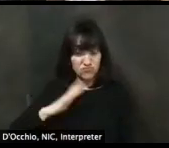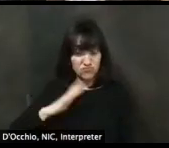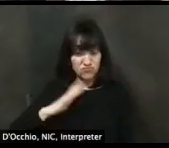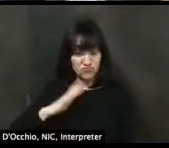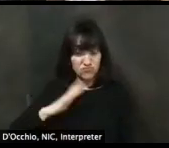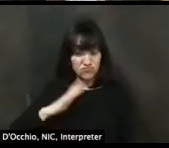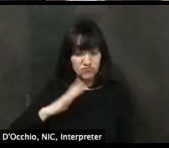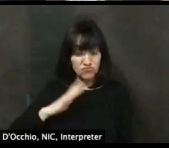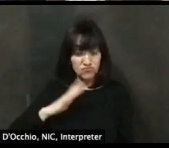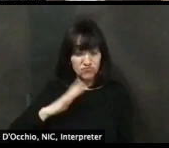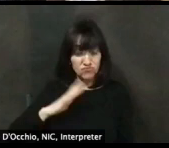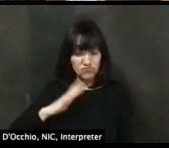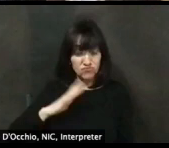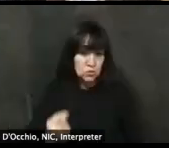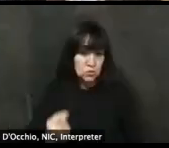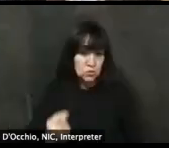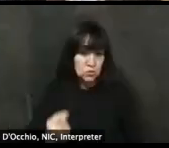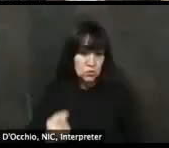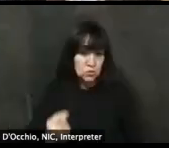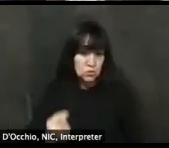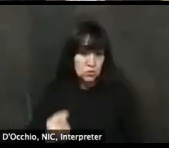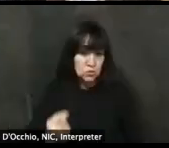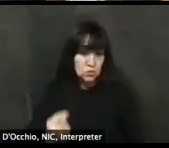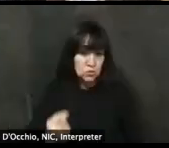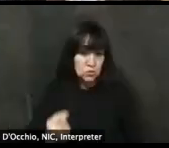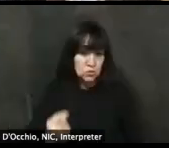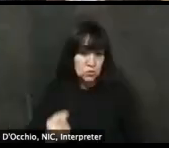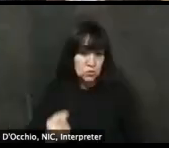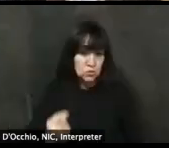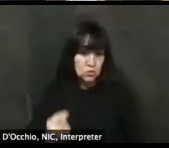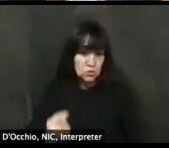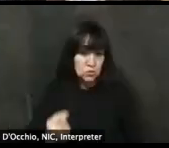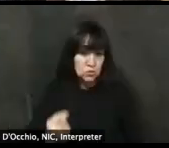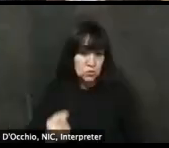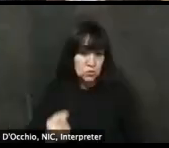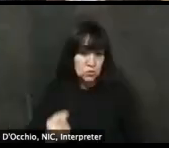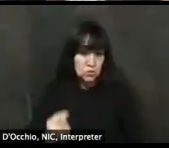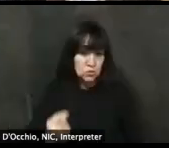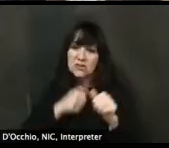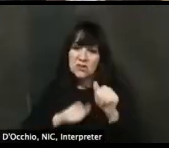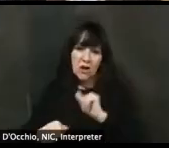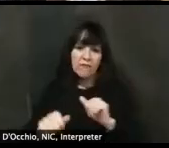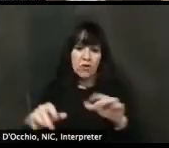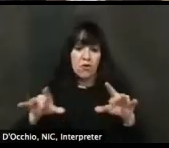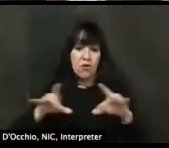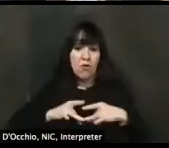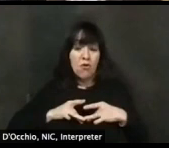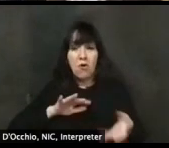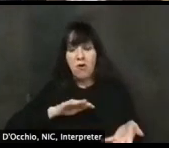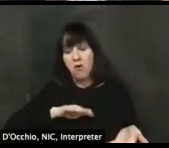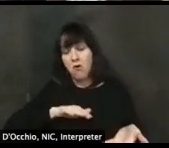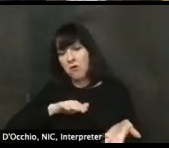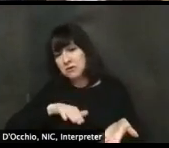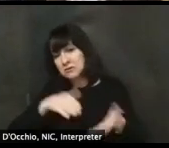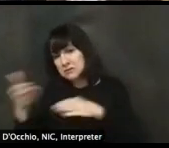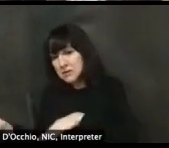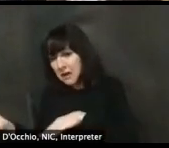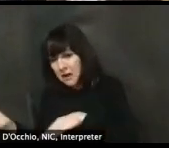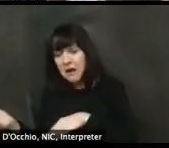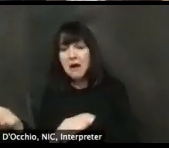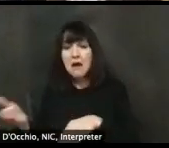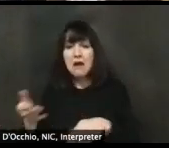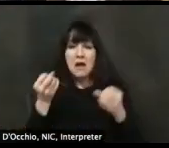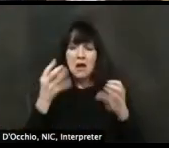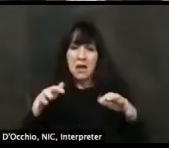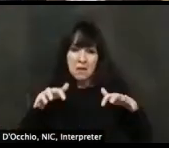has allowed us a little length of survivorship. I will share with you that it is government's mission to work in tandem with our